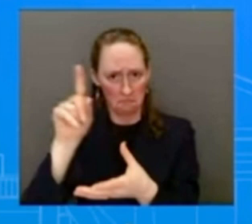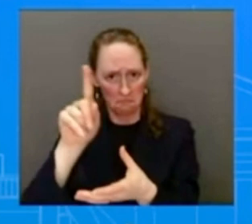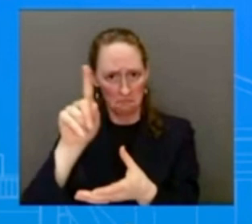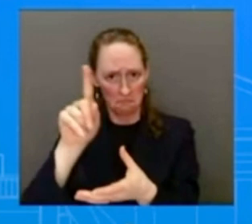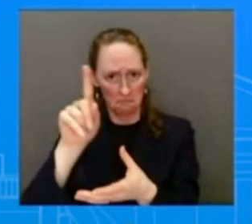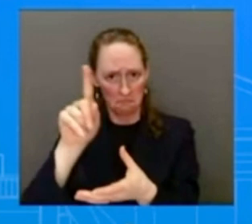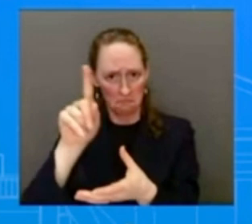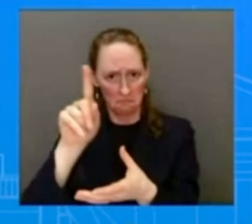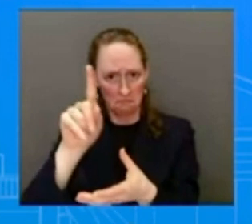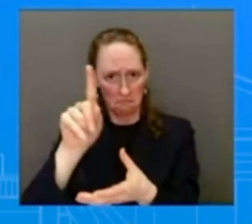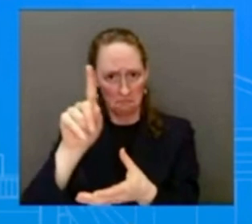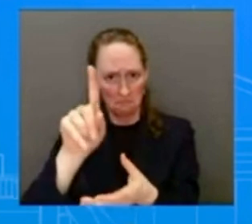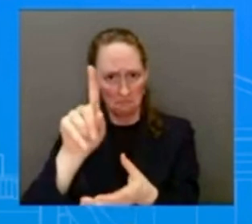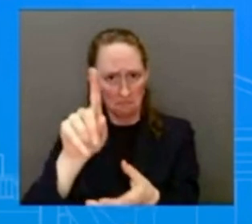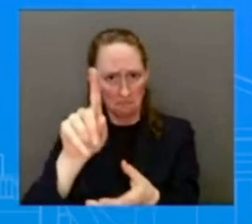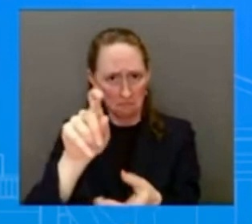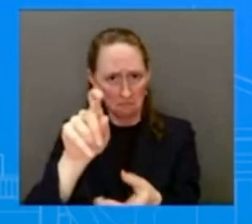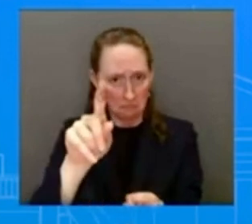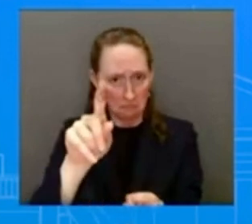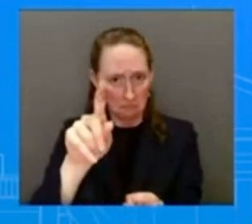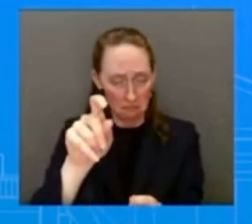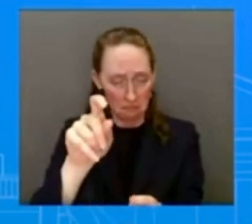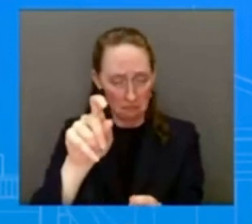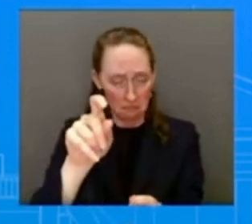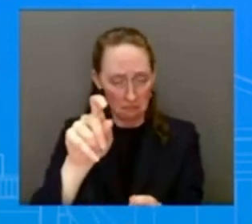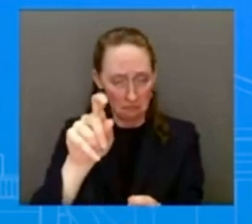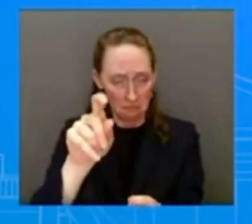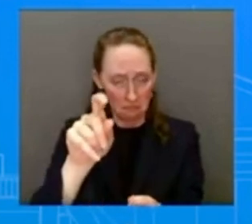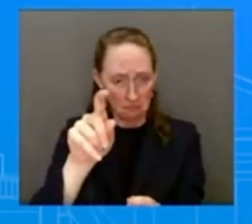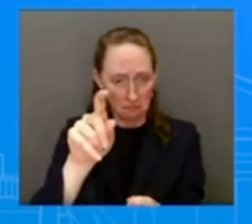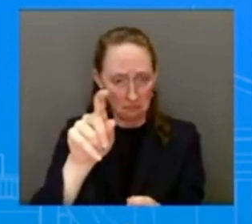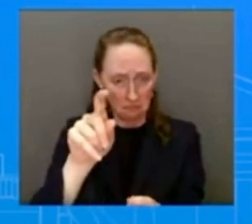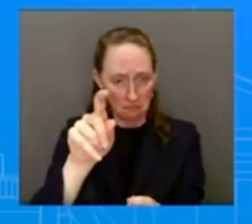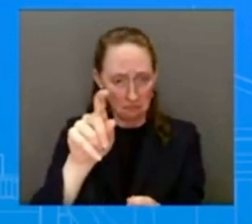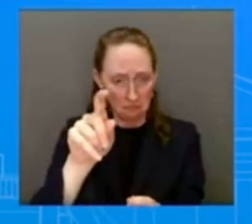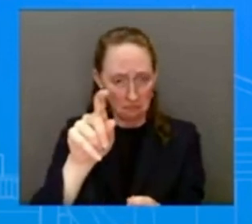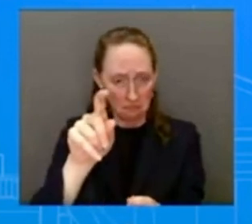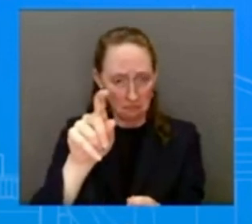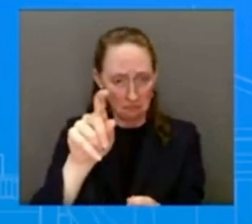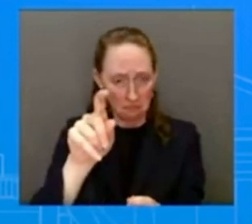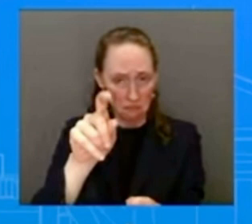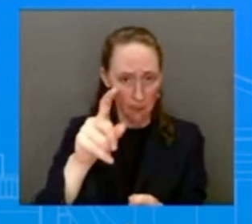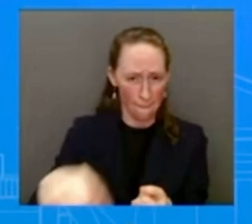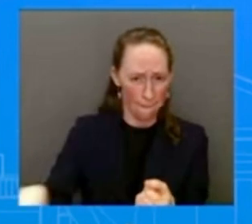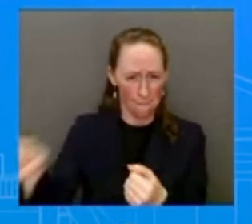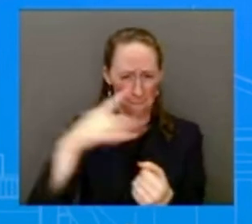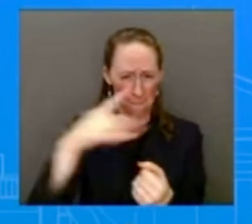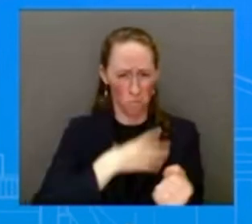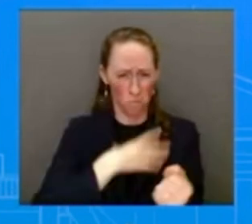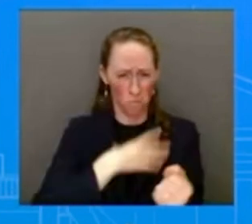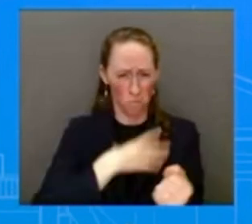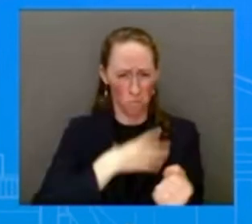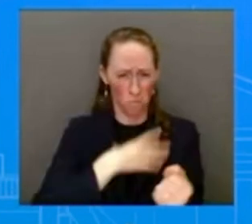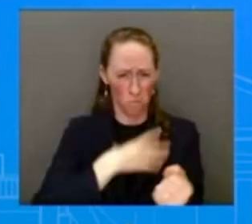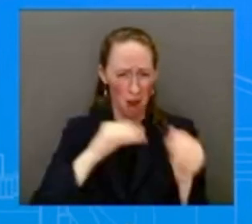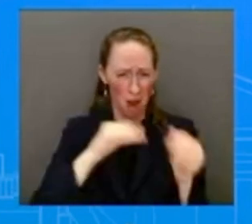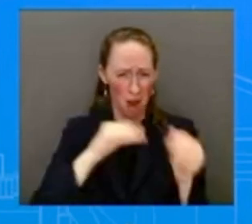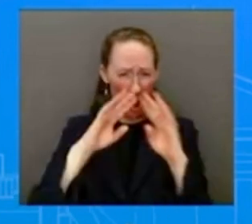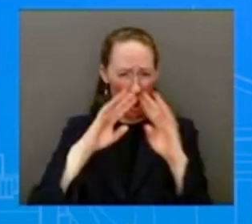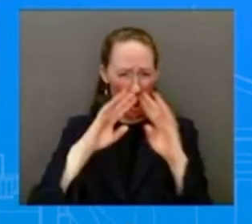is one of the ones that's been of concern.